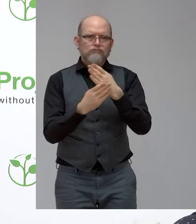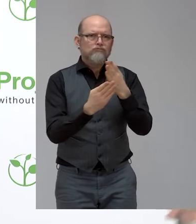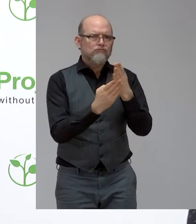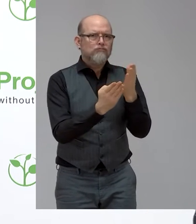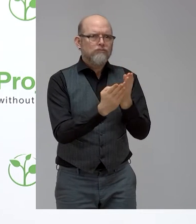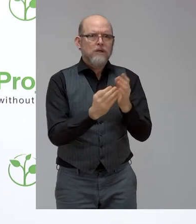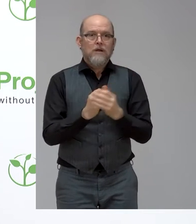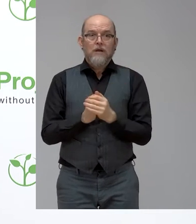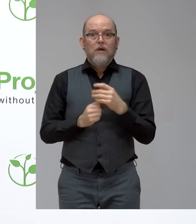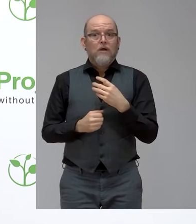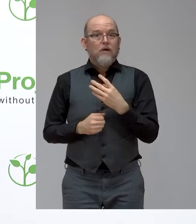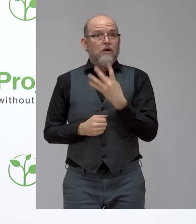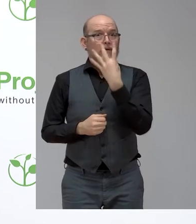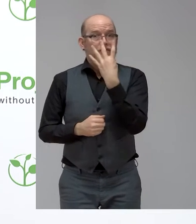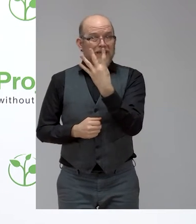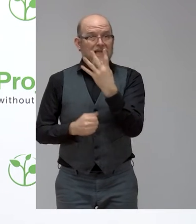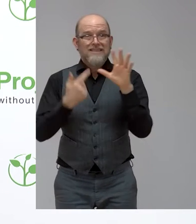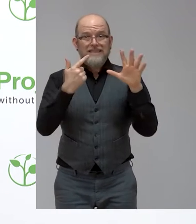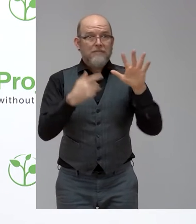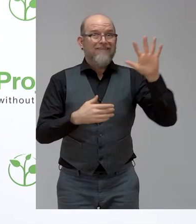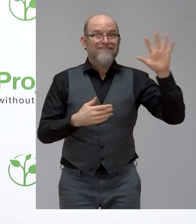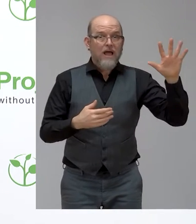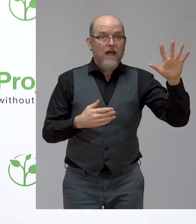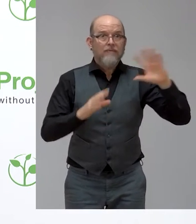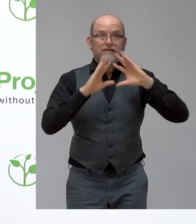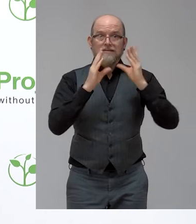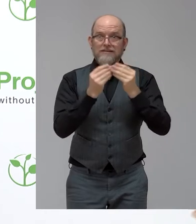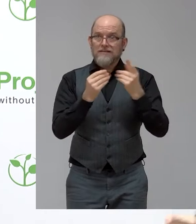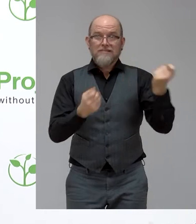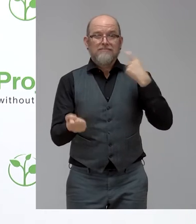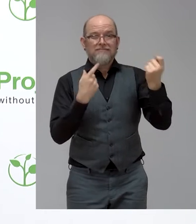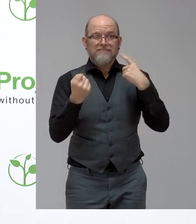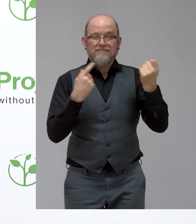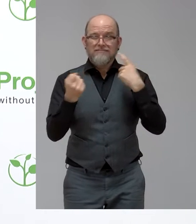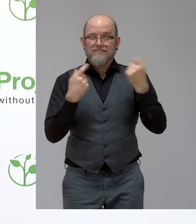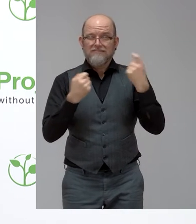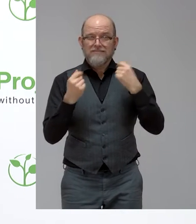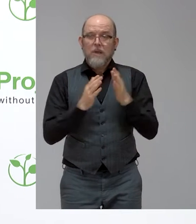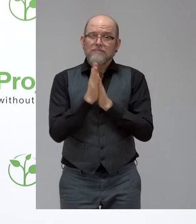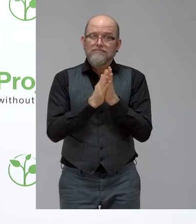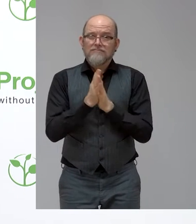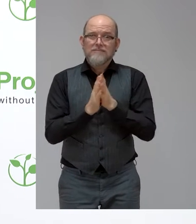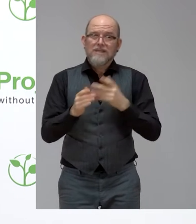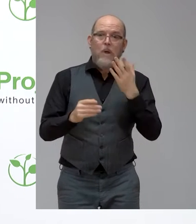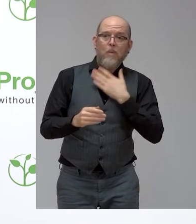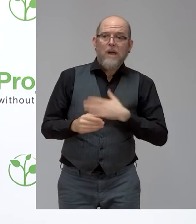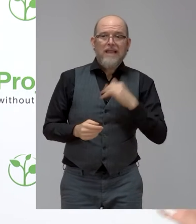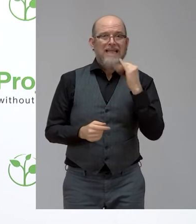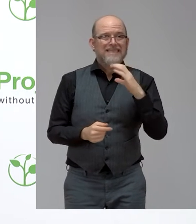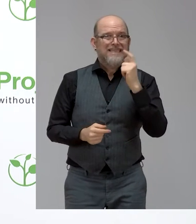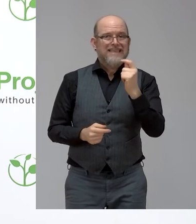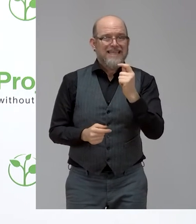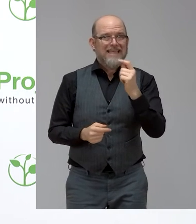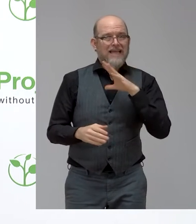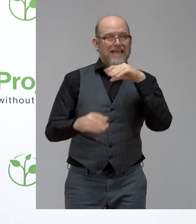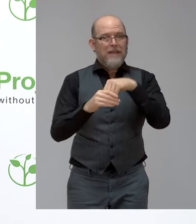nominations, a new record for this year on employment and ICT, we have finally selected 82